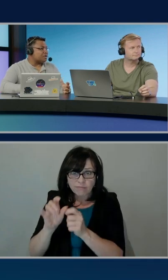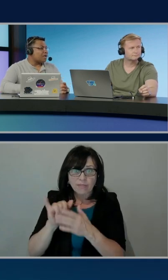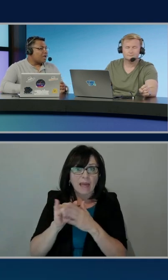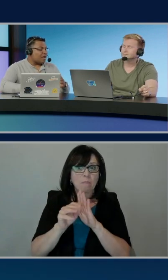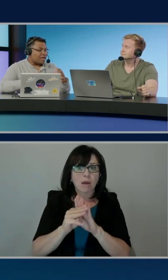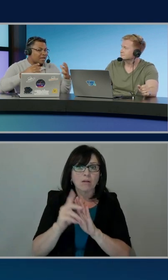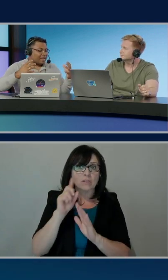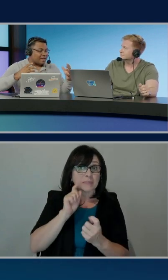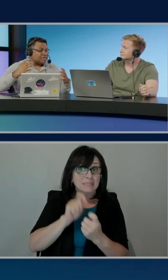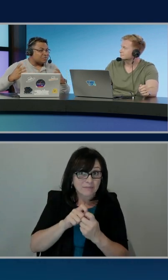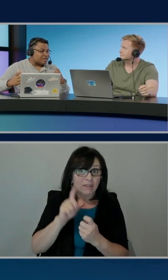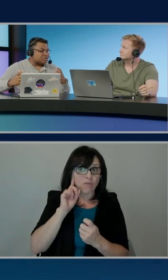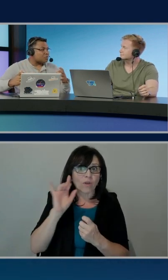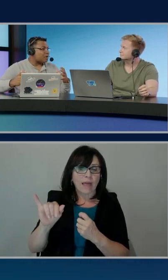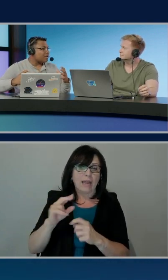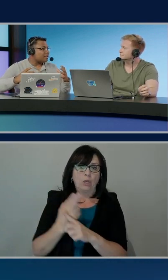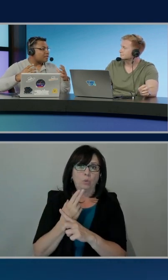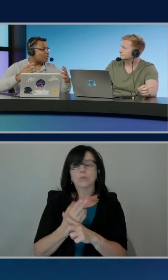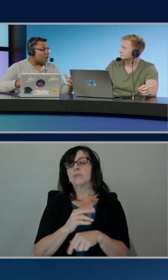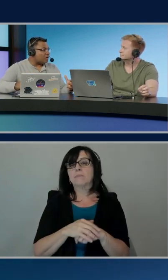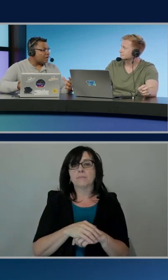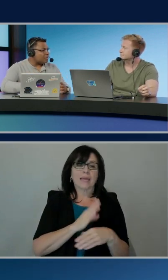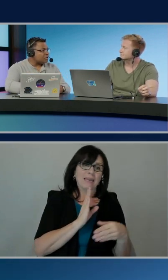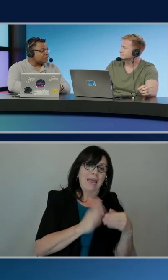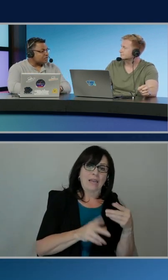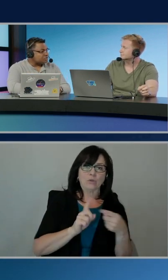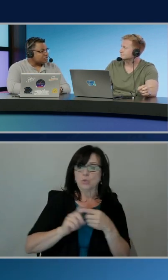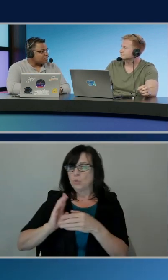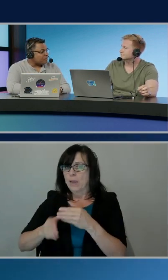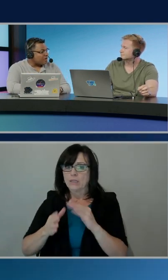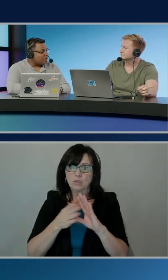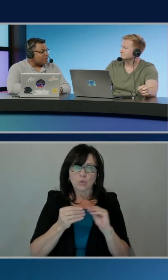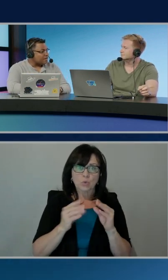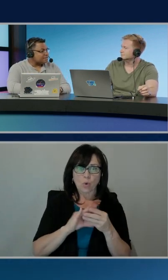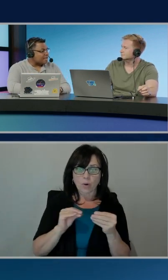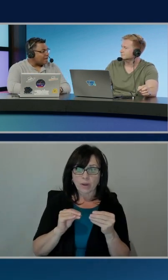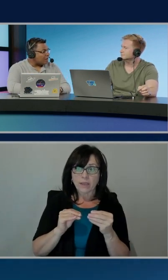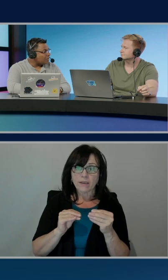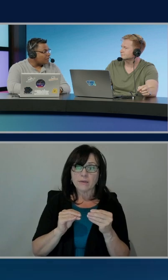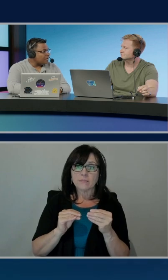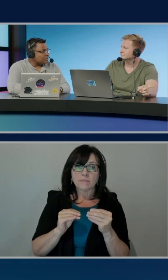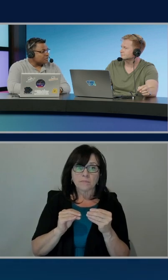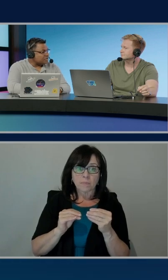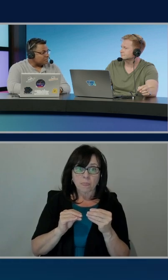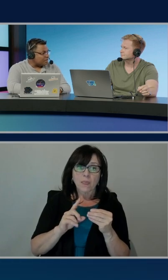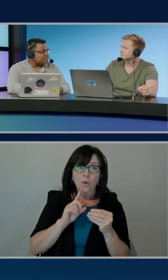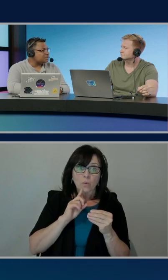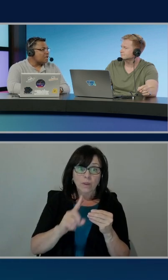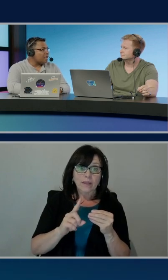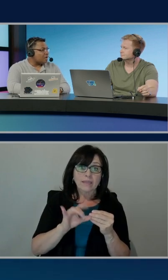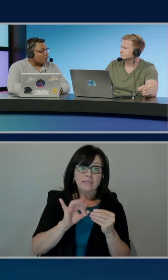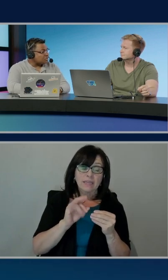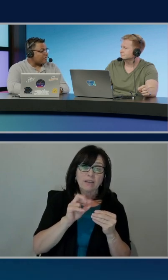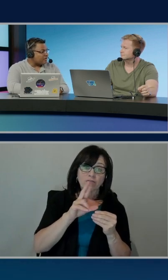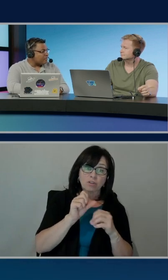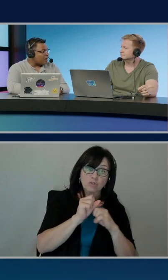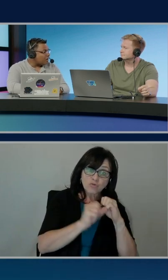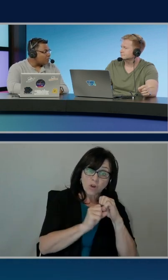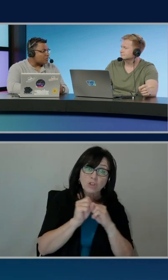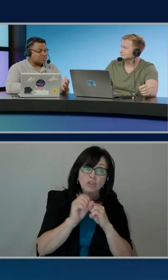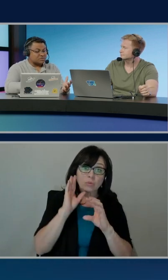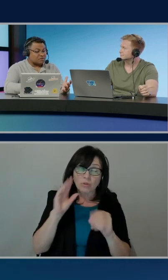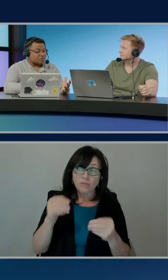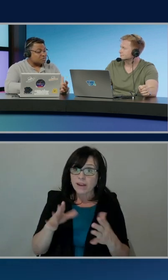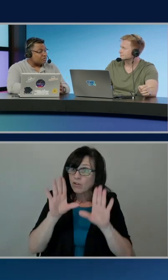application. And again, an end-to-end story where AWS infrastructure provided great scale-out, great user experience in a cost-effective